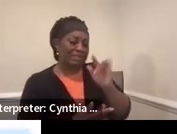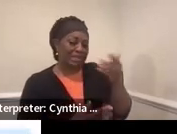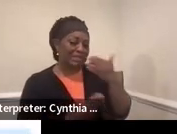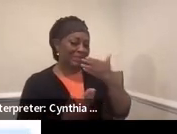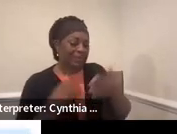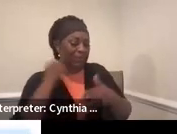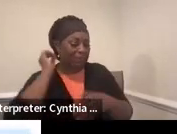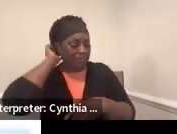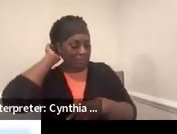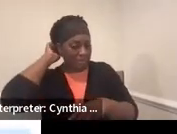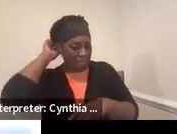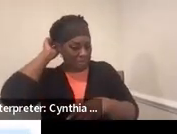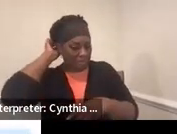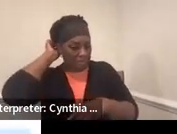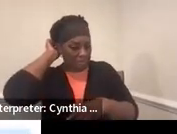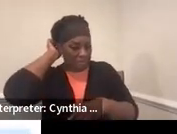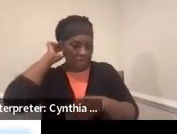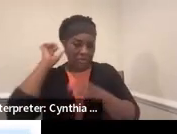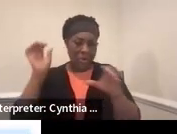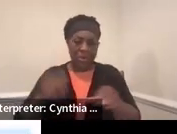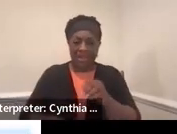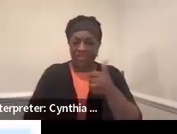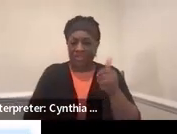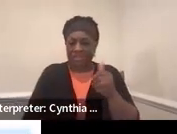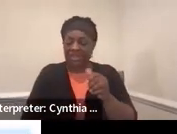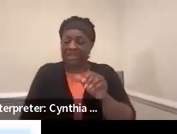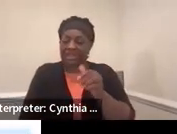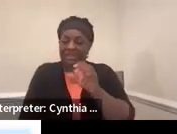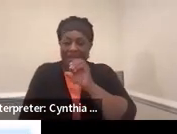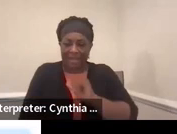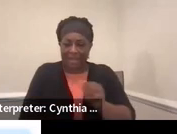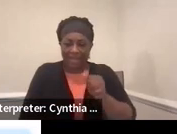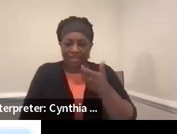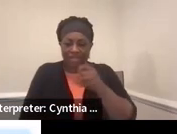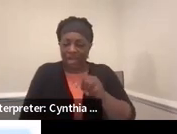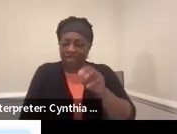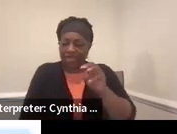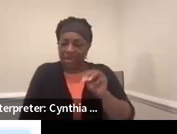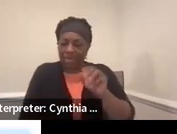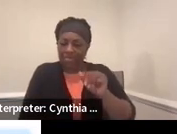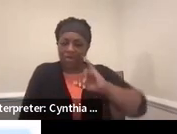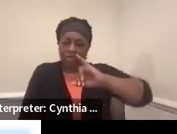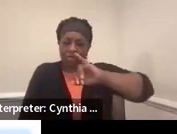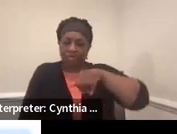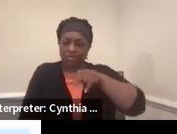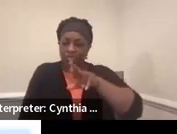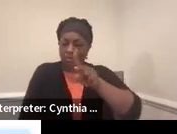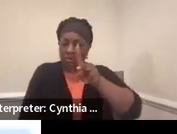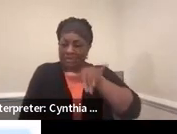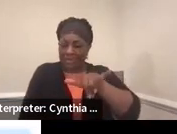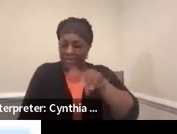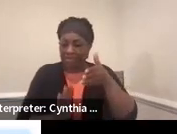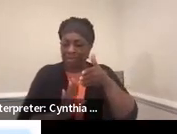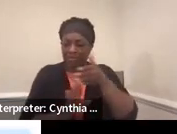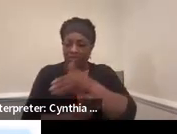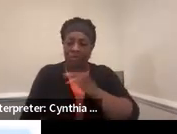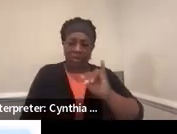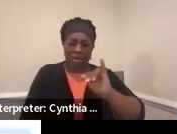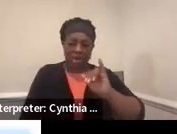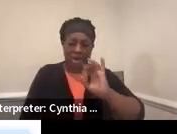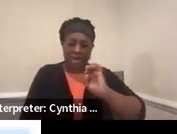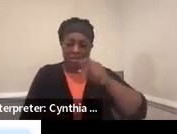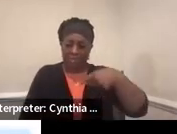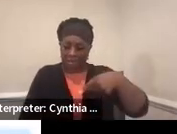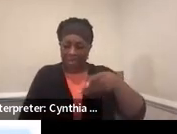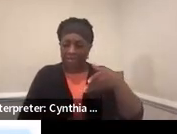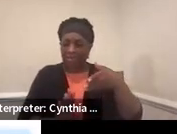So section 10 of the IEP looks at the age of majority. So this should be completed at or before the IEP meeting that the